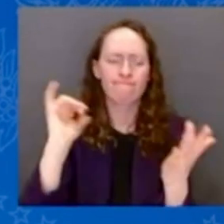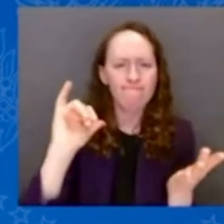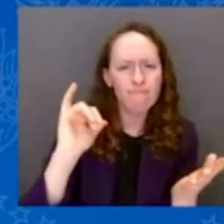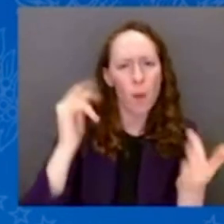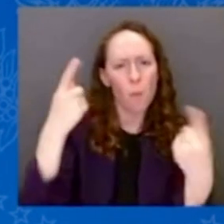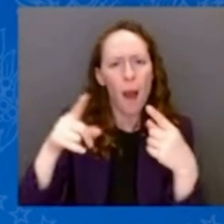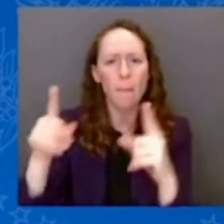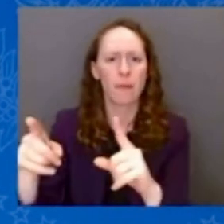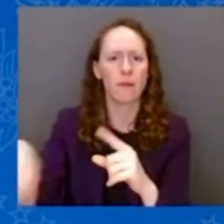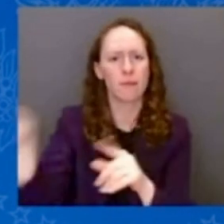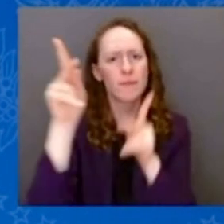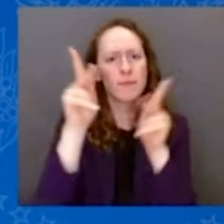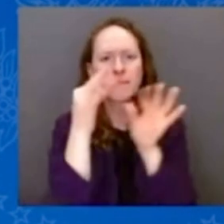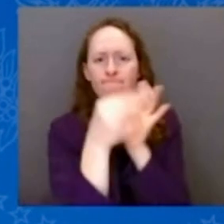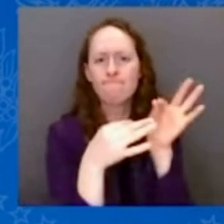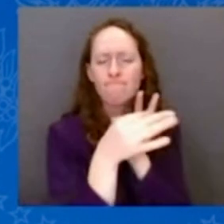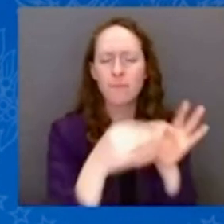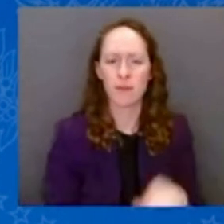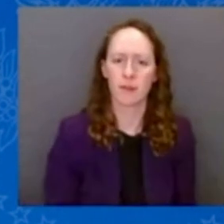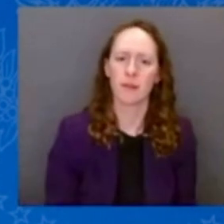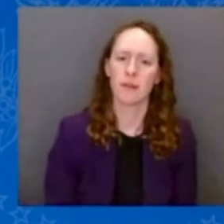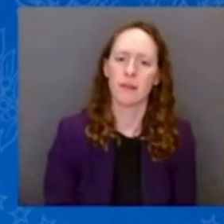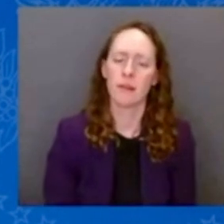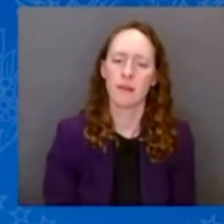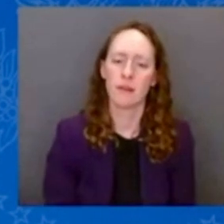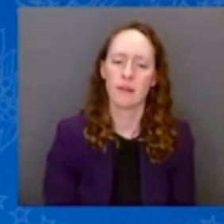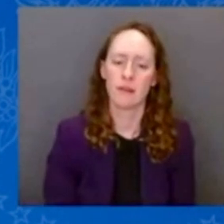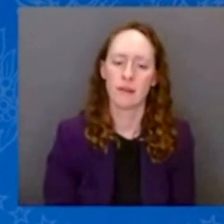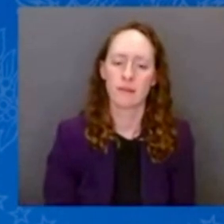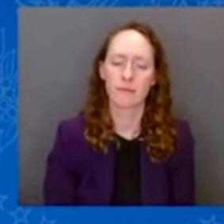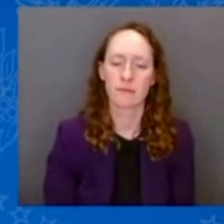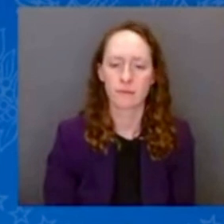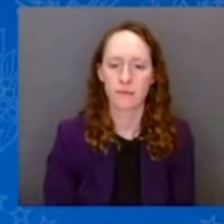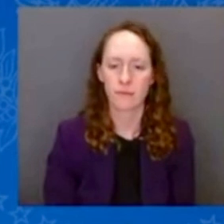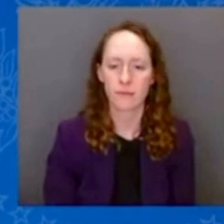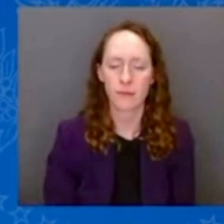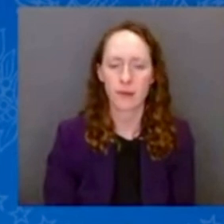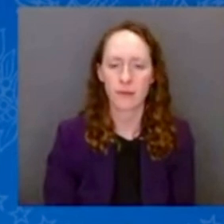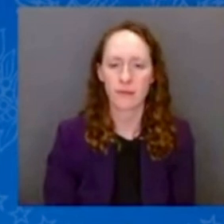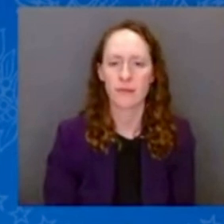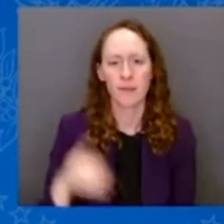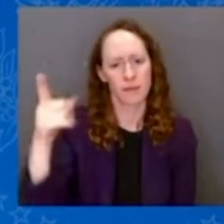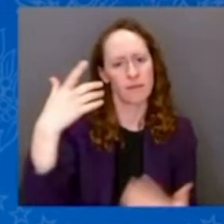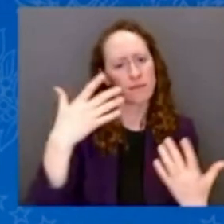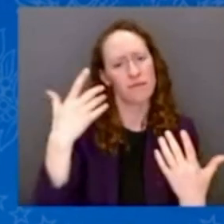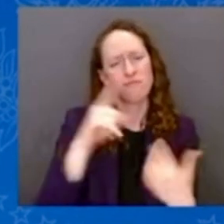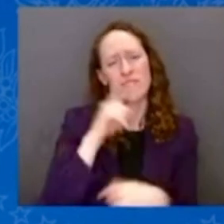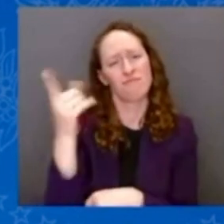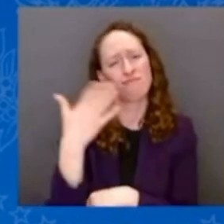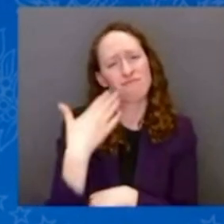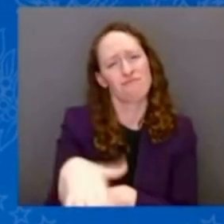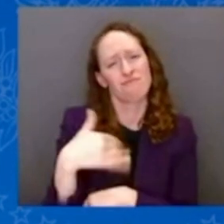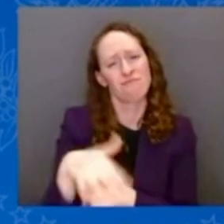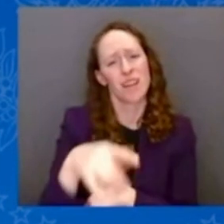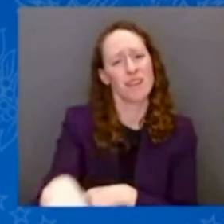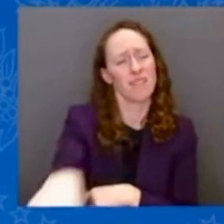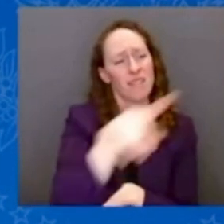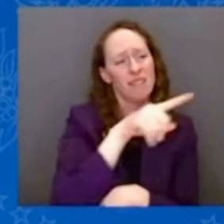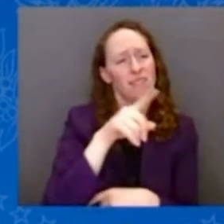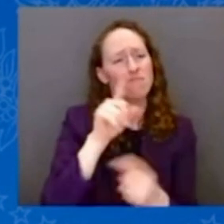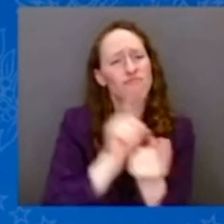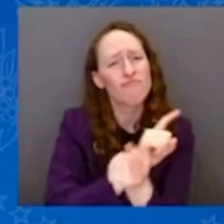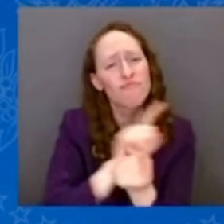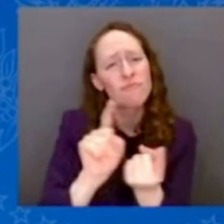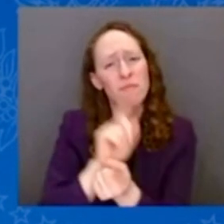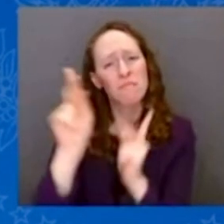compassion for those who have been most affected. So without further ado, please give a